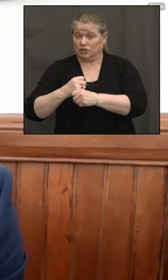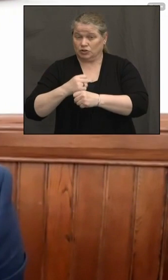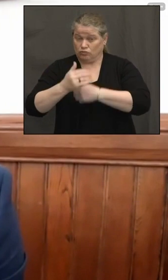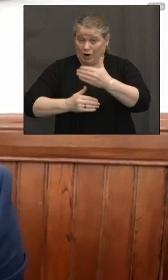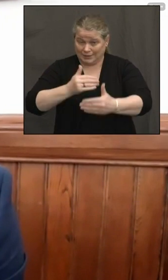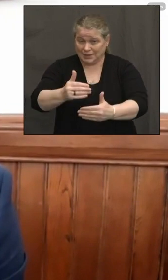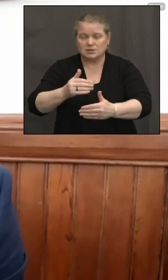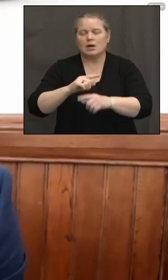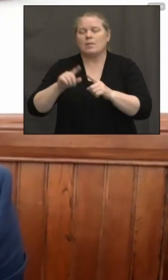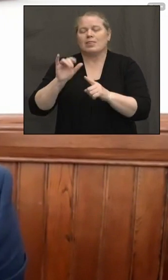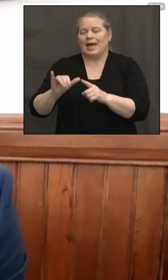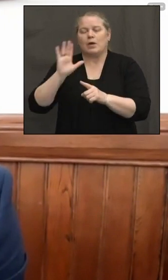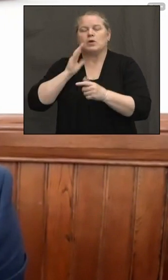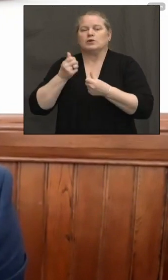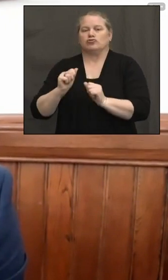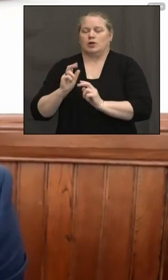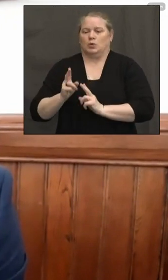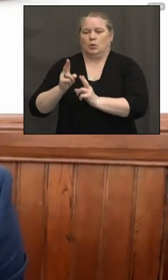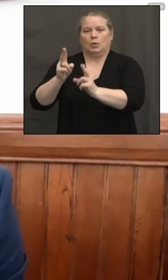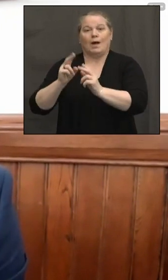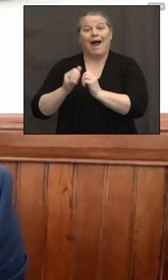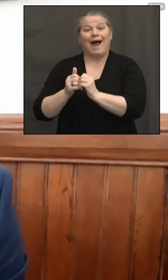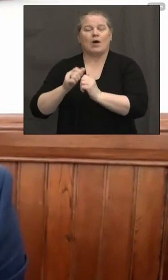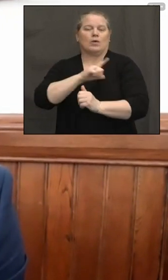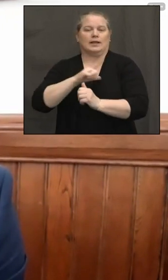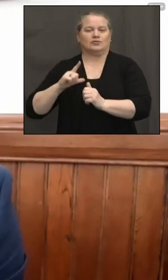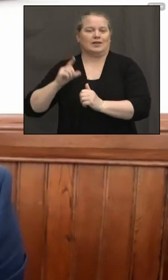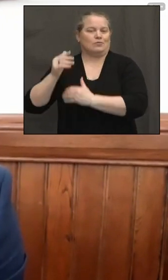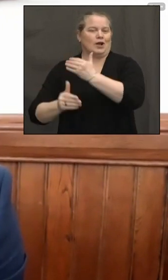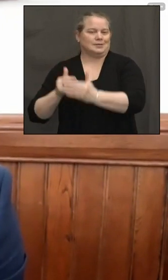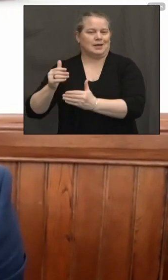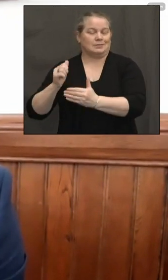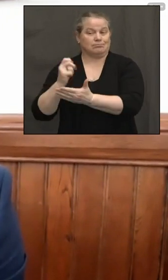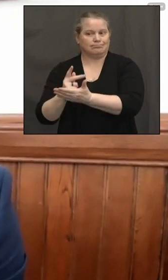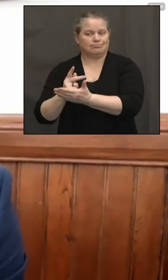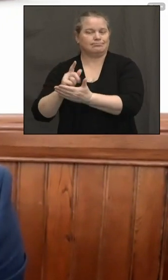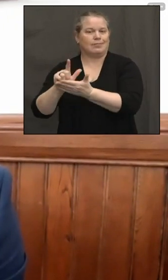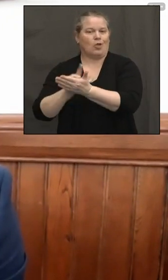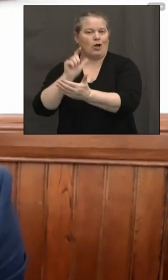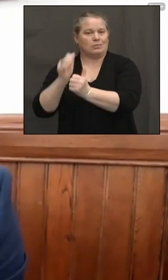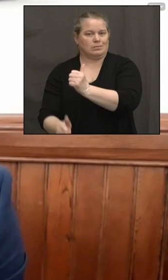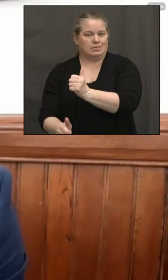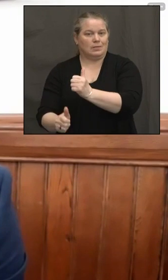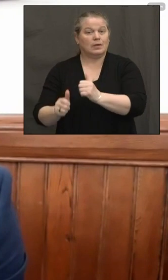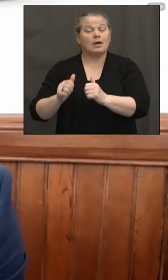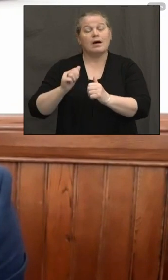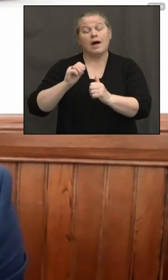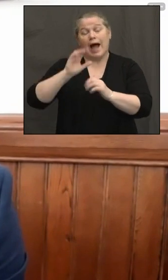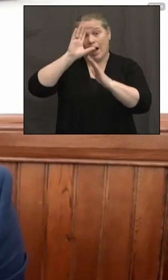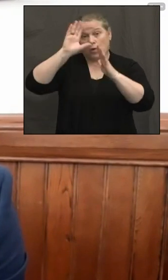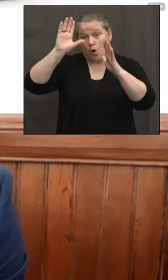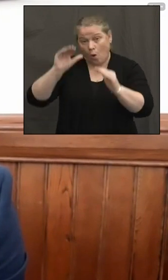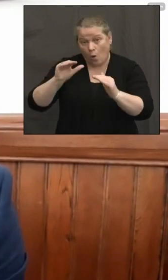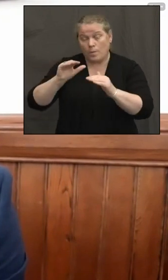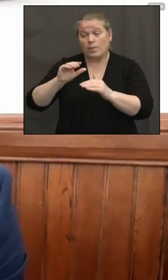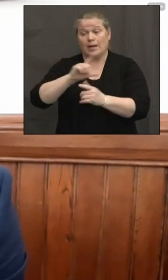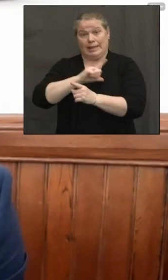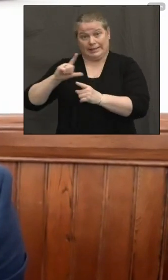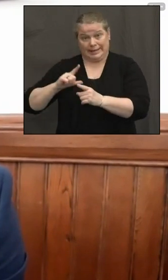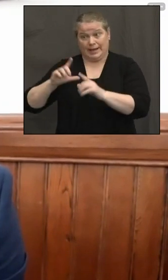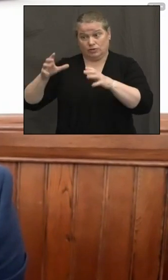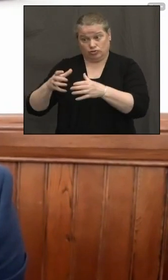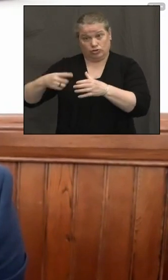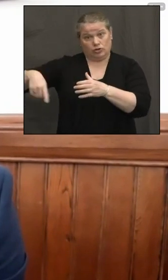looking to accelerate that through the legislative process. It is our hope to have, uh, with the legislature moves quickly on this legislation,